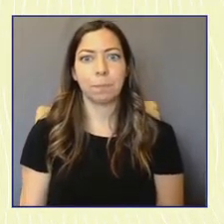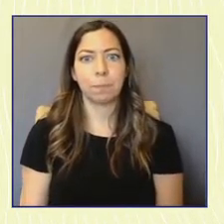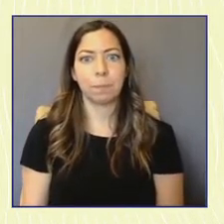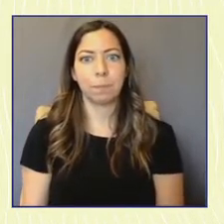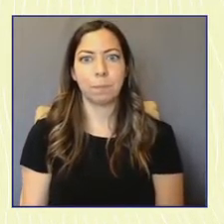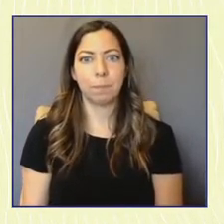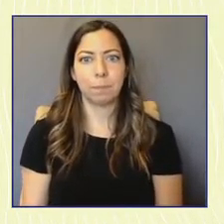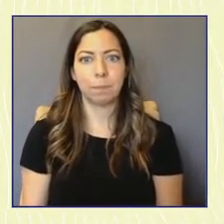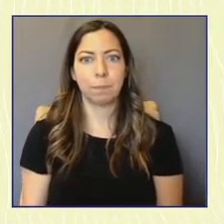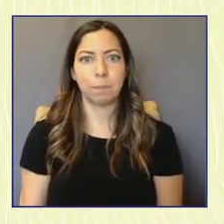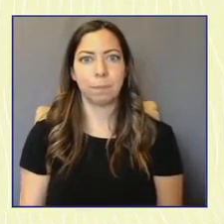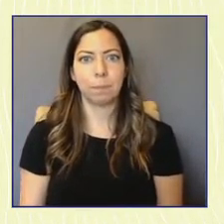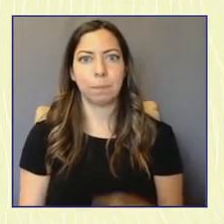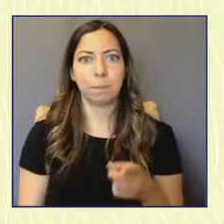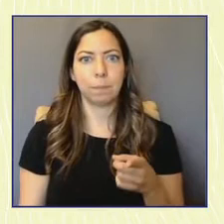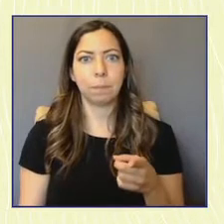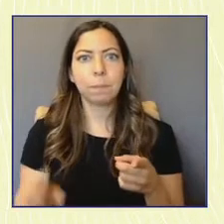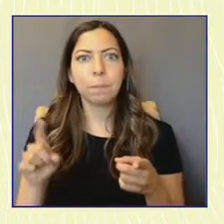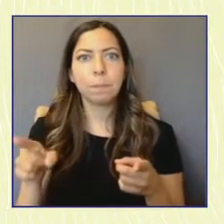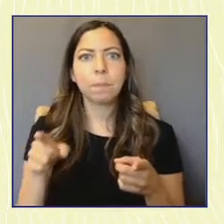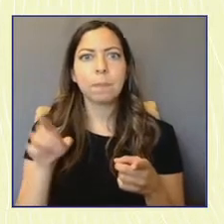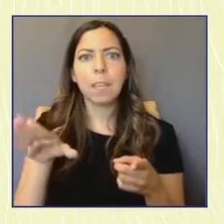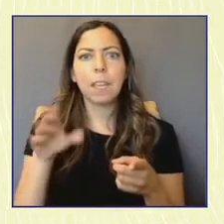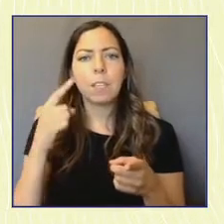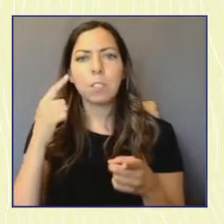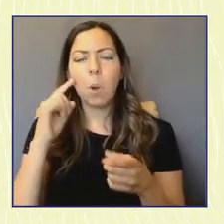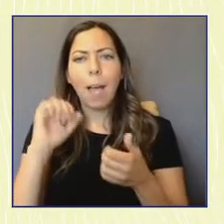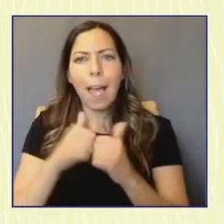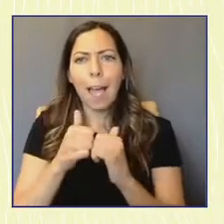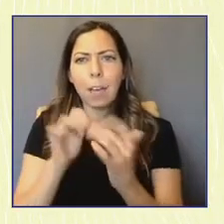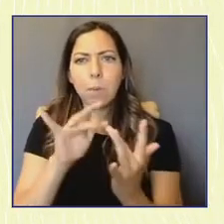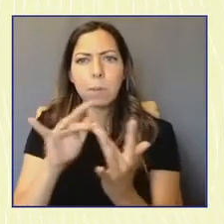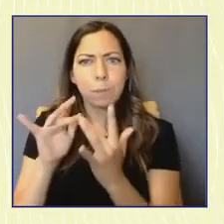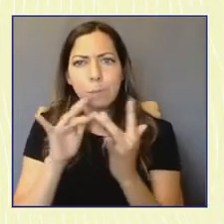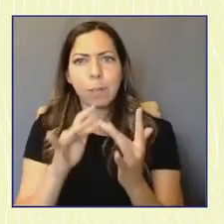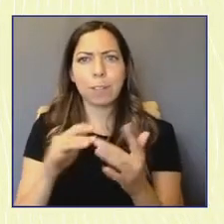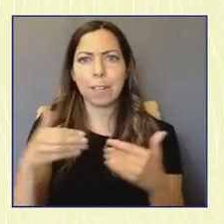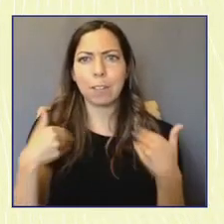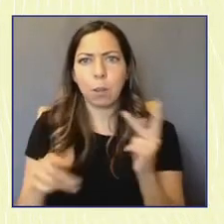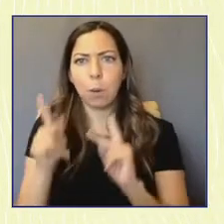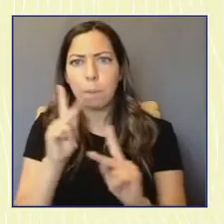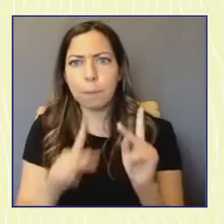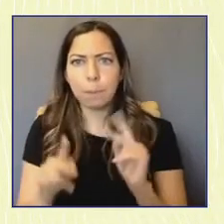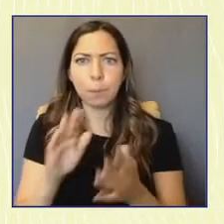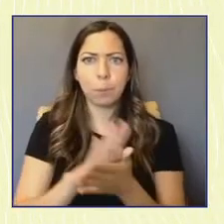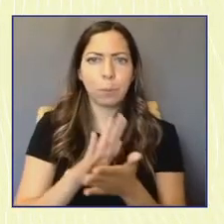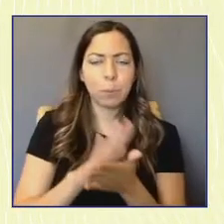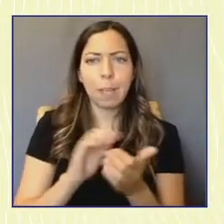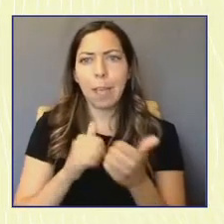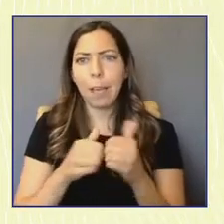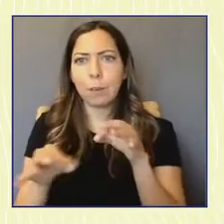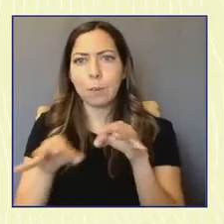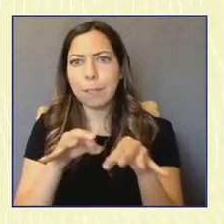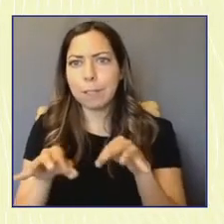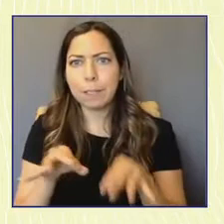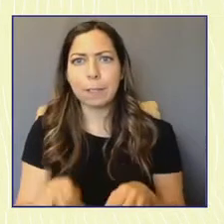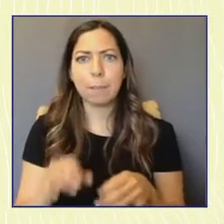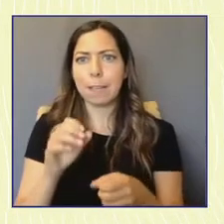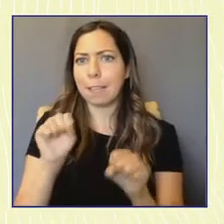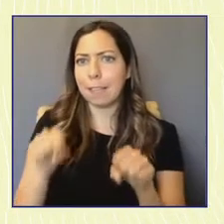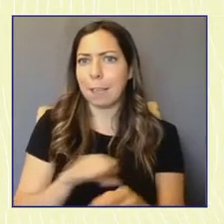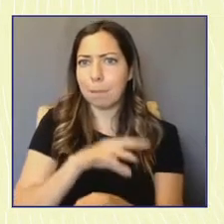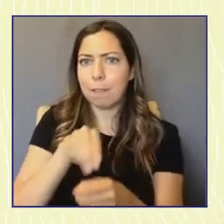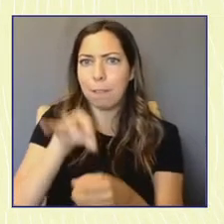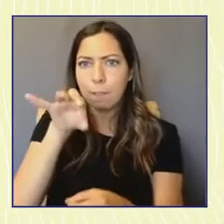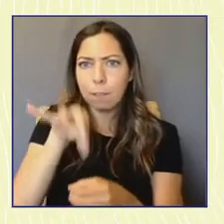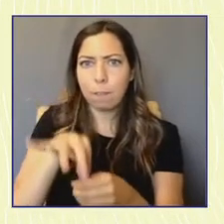Because I worked in schools, how do we reach younger people about registering voting elections when the local school board and county county supervisors